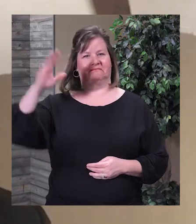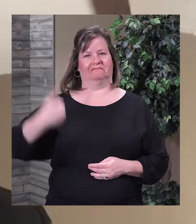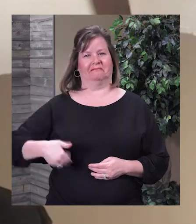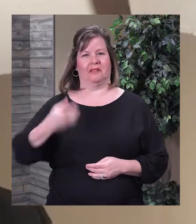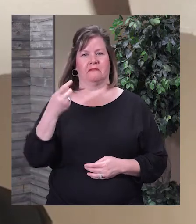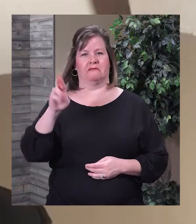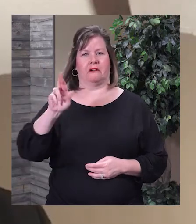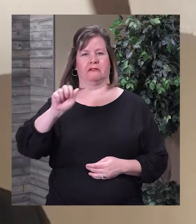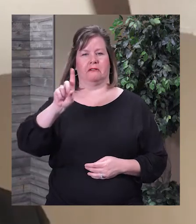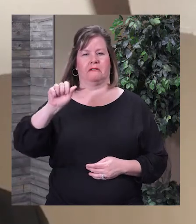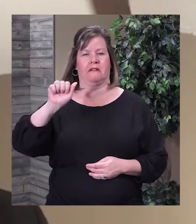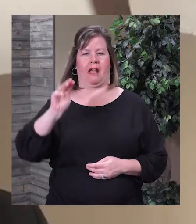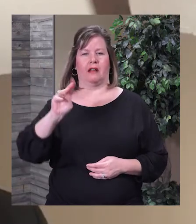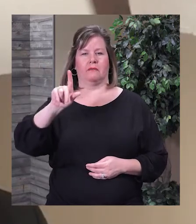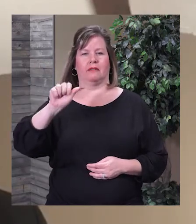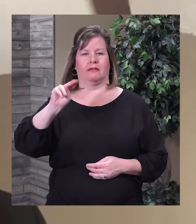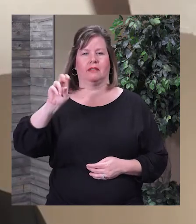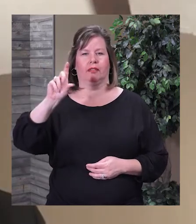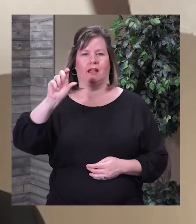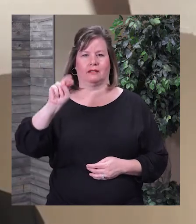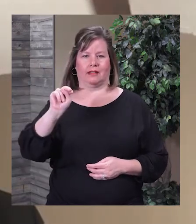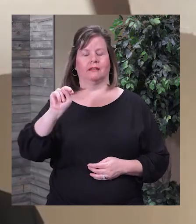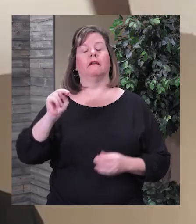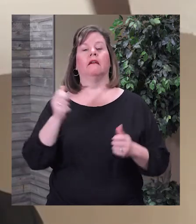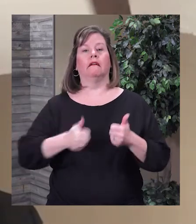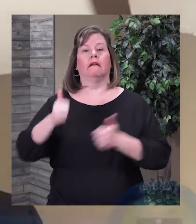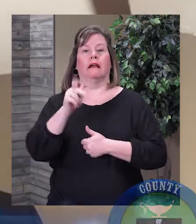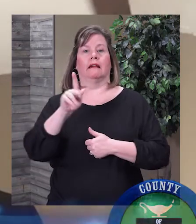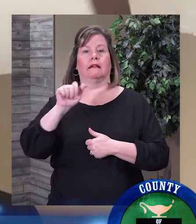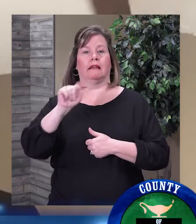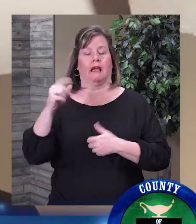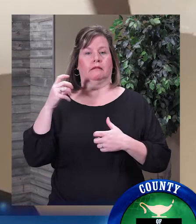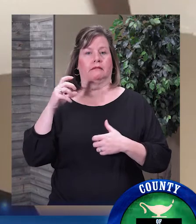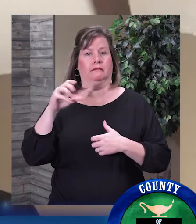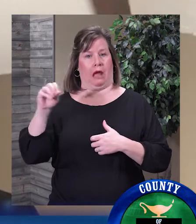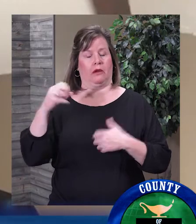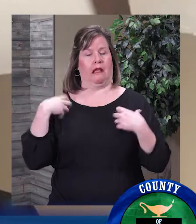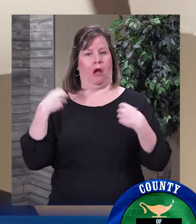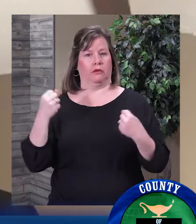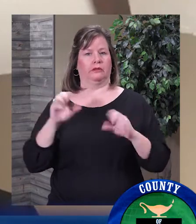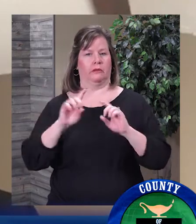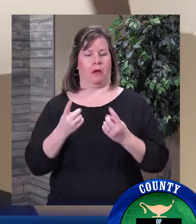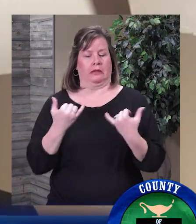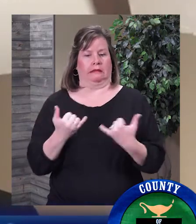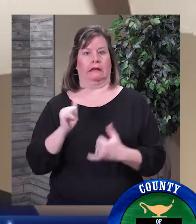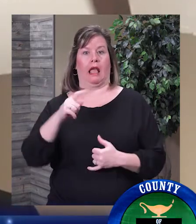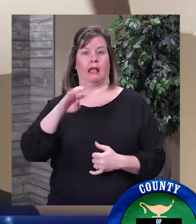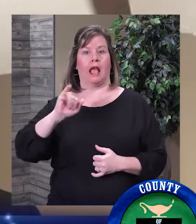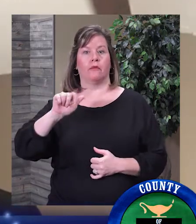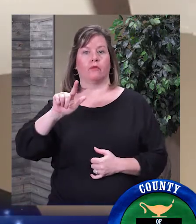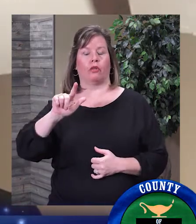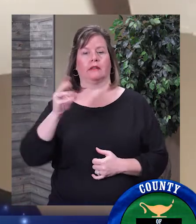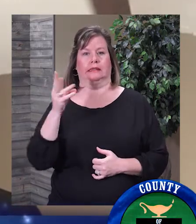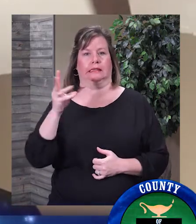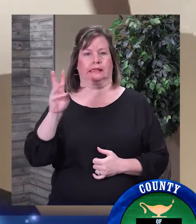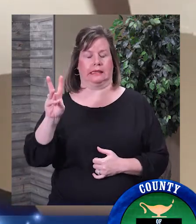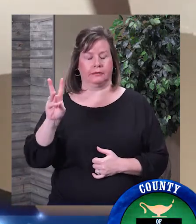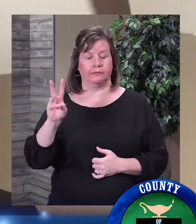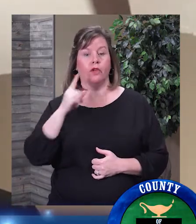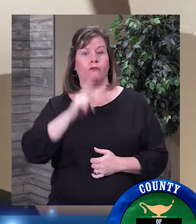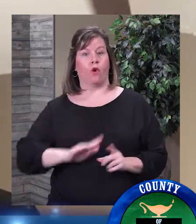Hello everyone, I'm Dr. Adam Lunden, Director of the Kent County Health Department. Today is April the 16th and across the state of Michigan